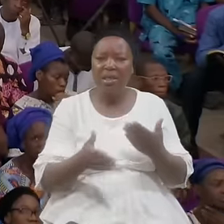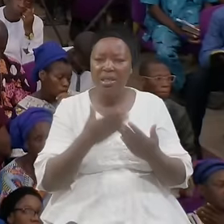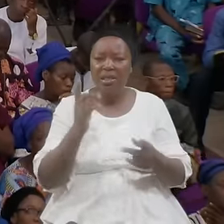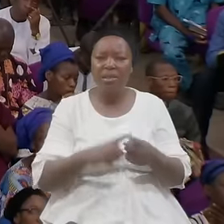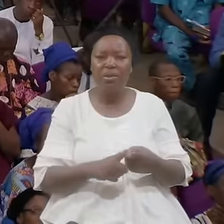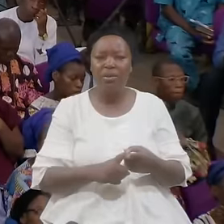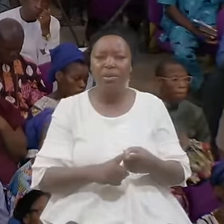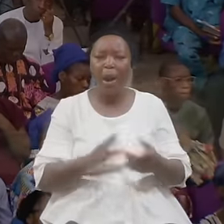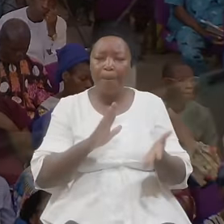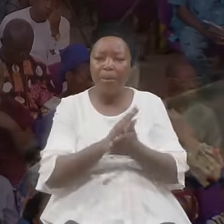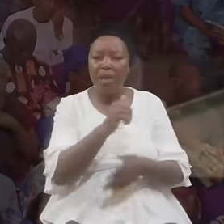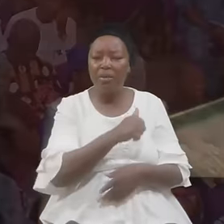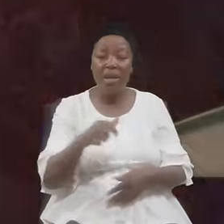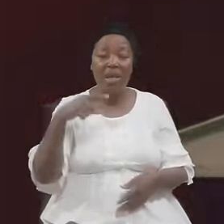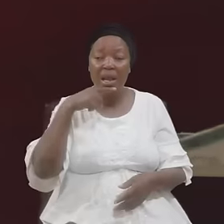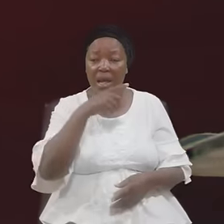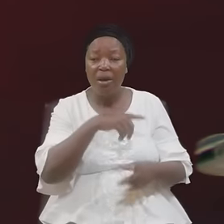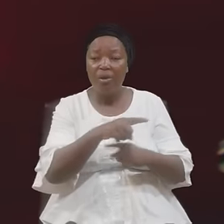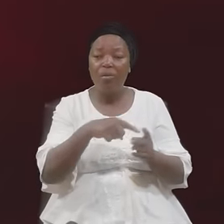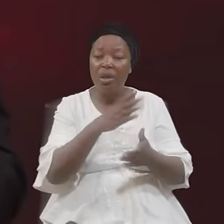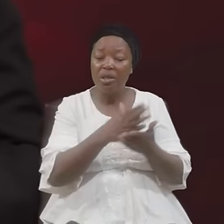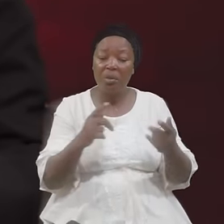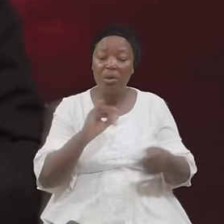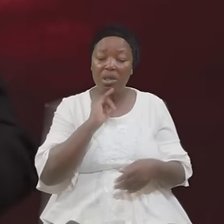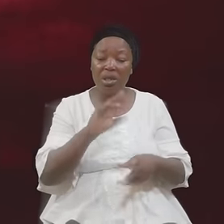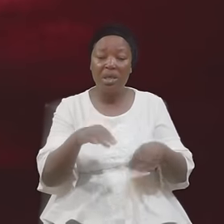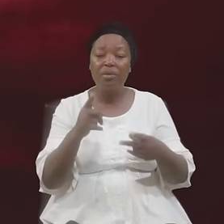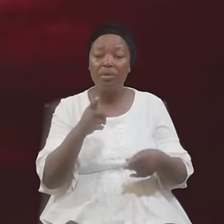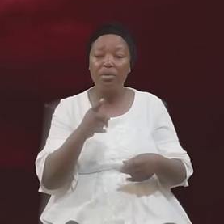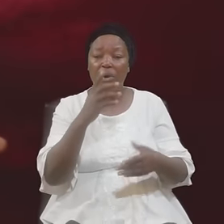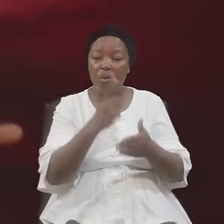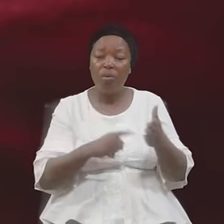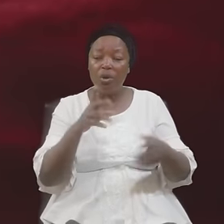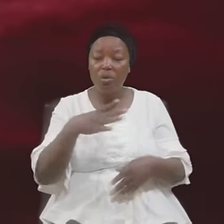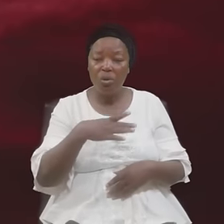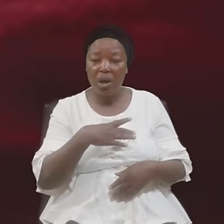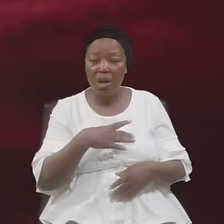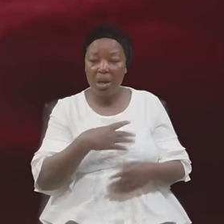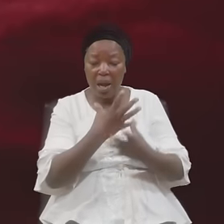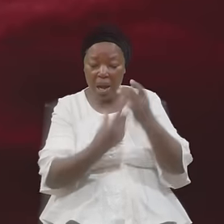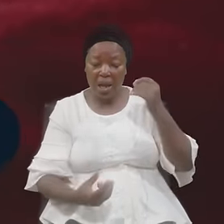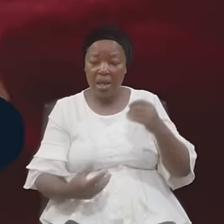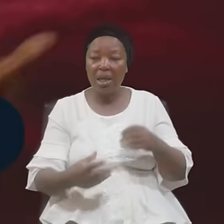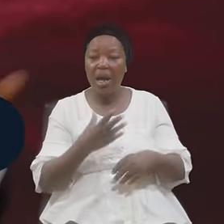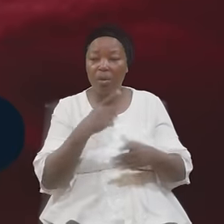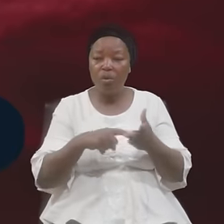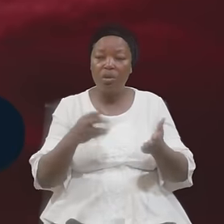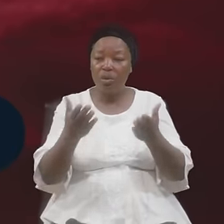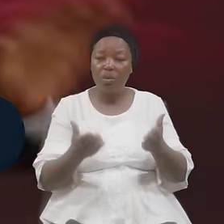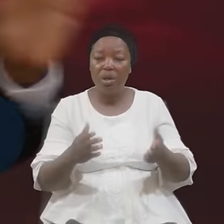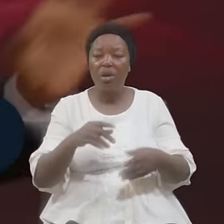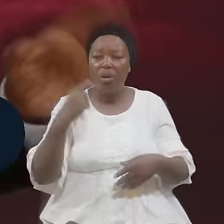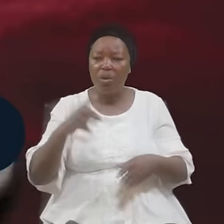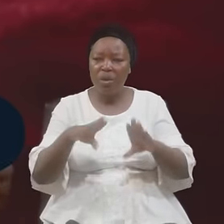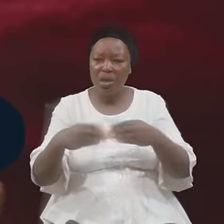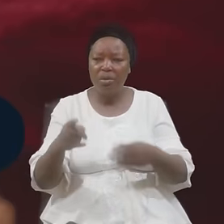Somebody Is Giving You What You Want What You Lack And They Always Give You